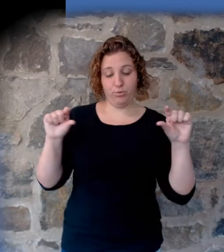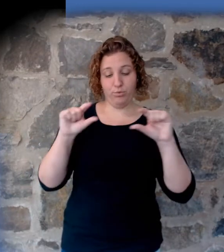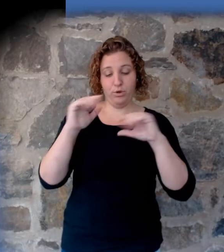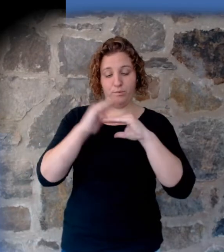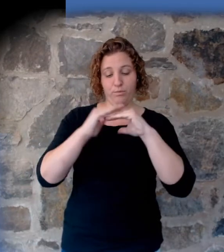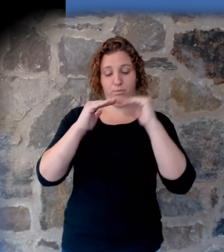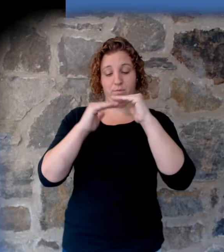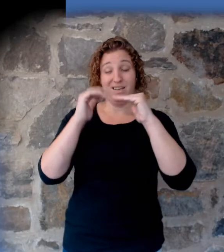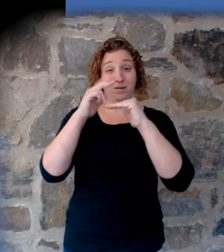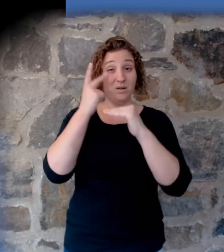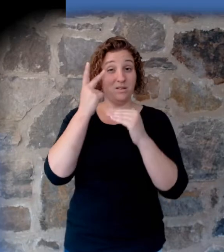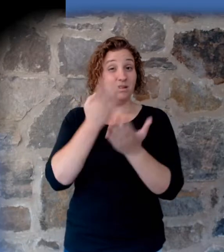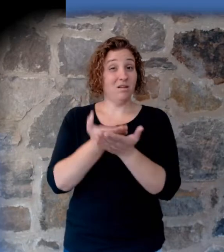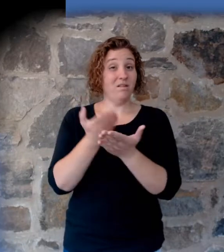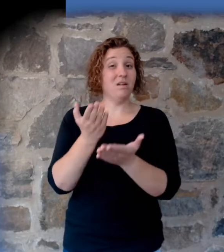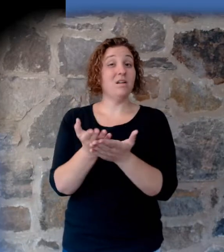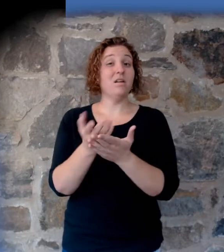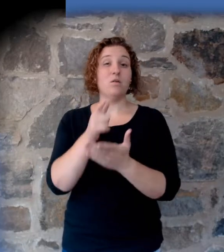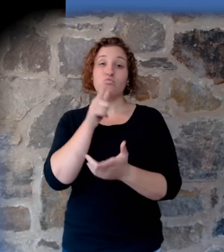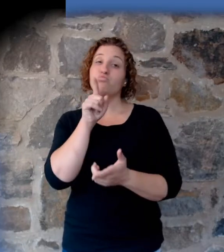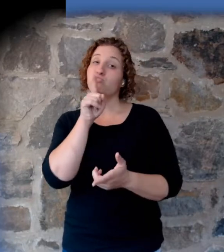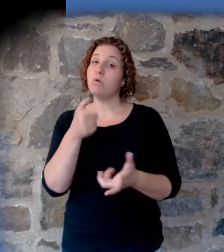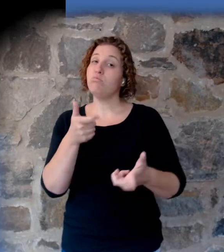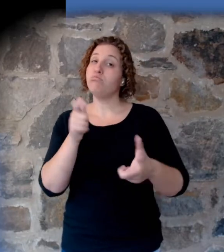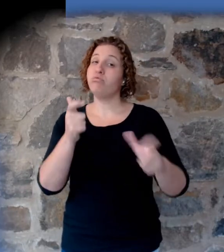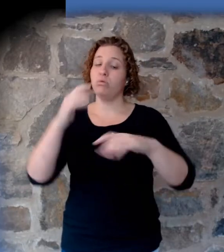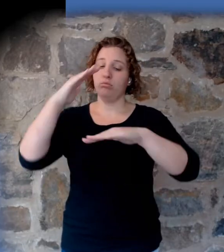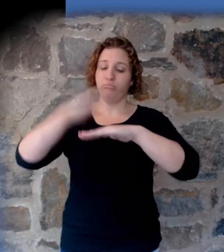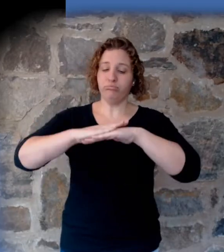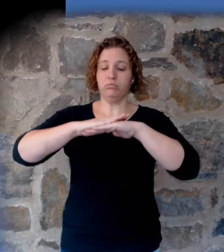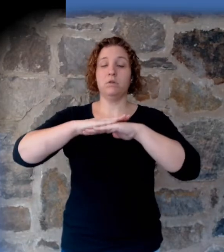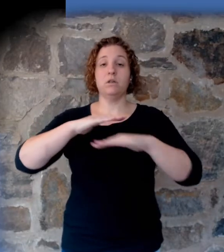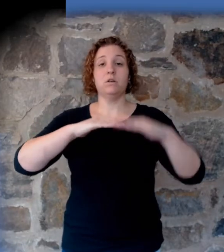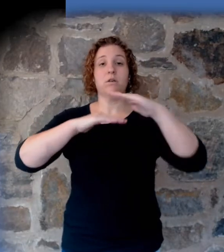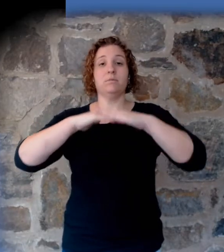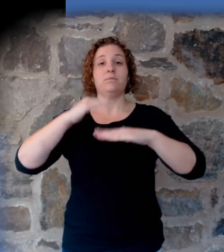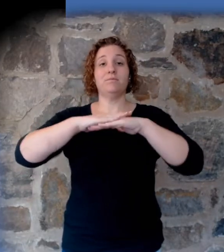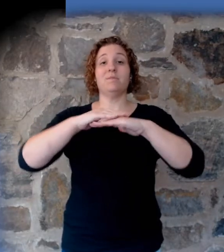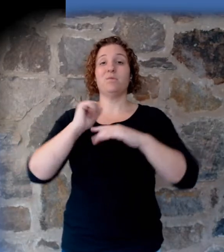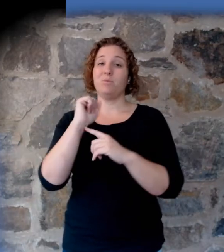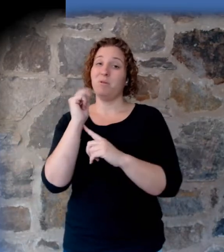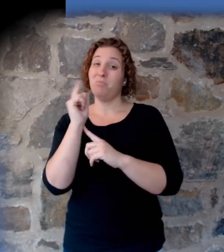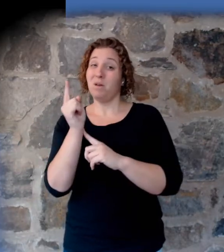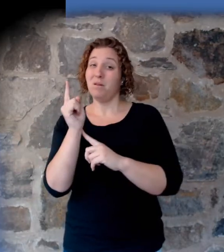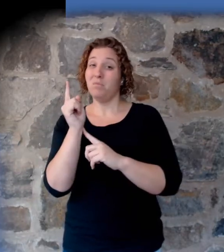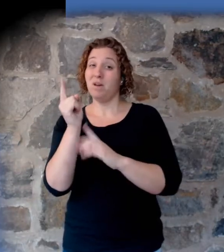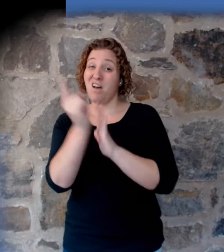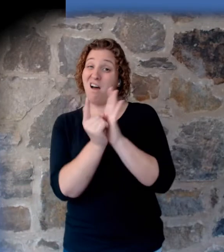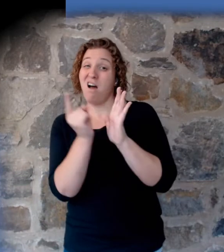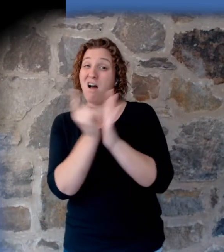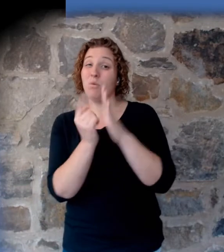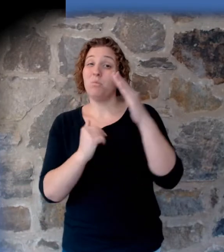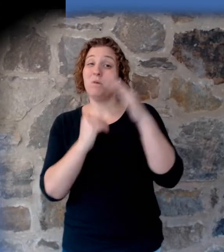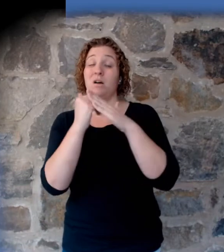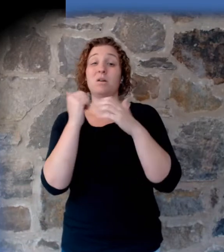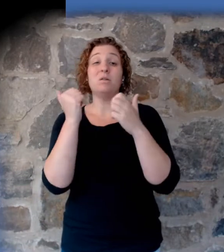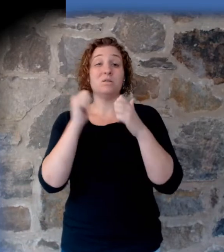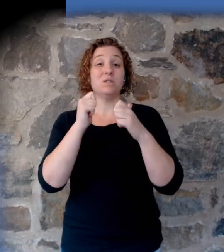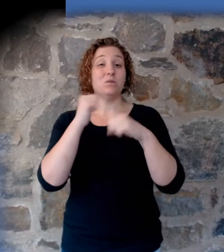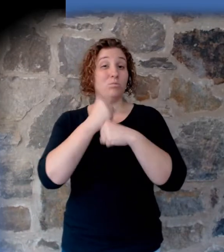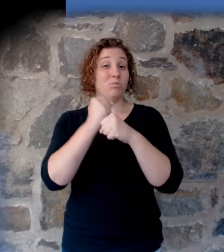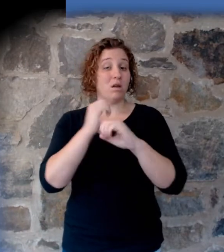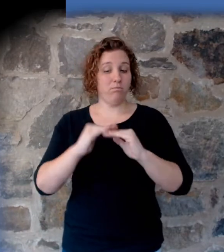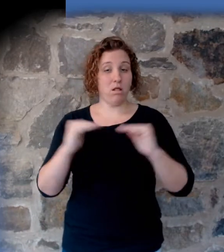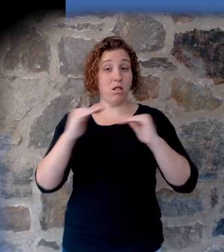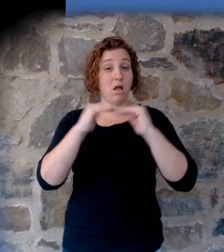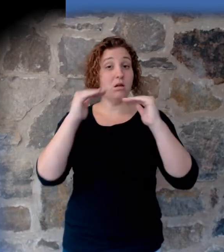rapid, very rapid sedimentation. Just minutes or hours is all that's needed to make layers. Well, tell me about